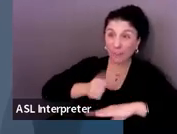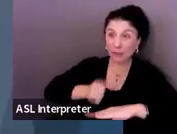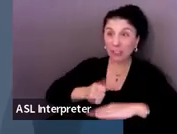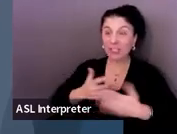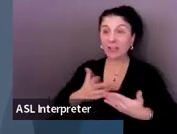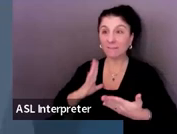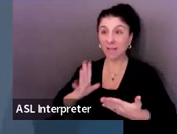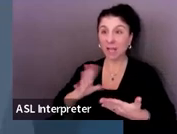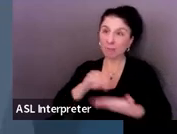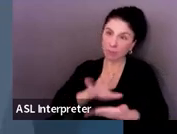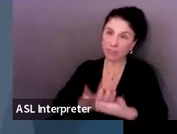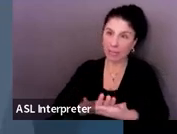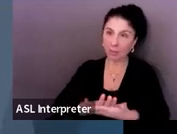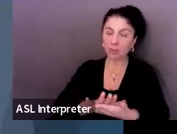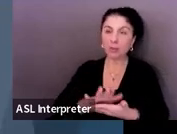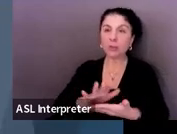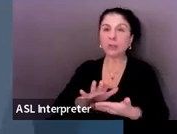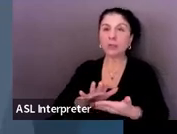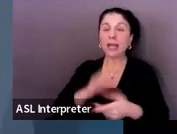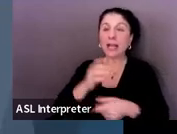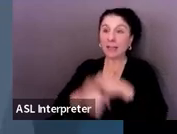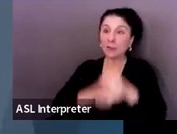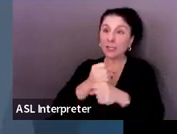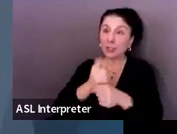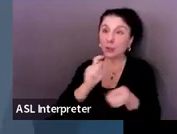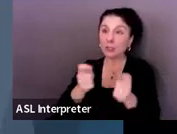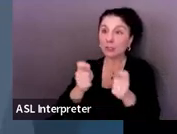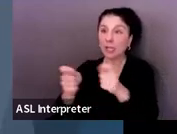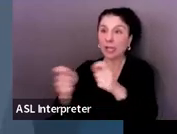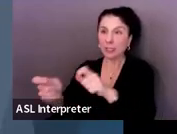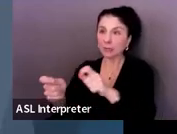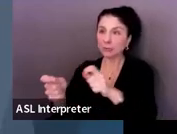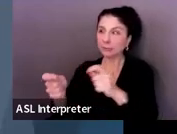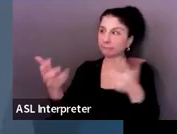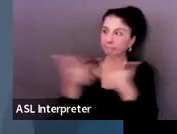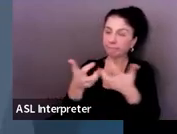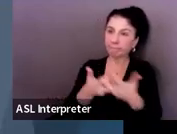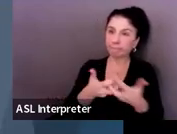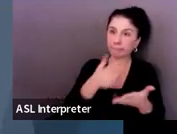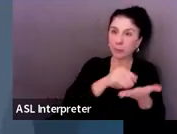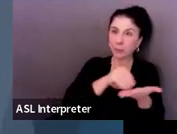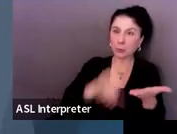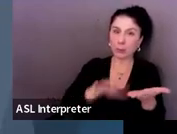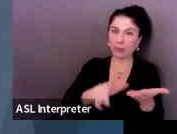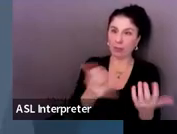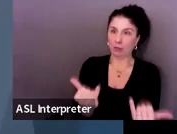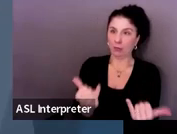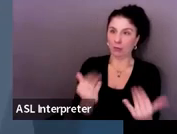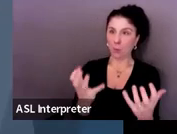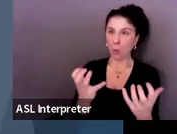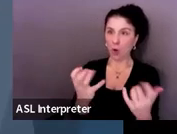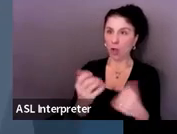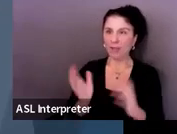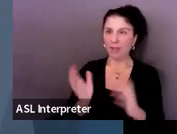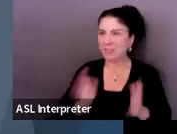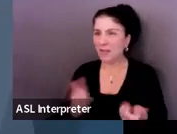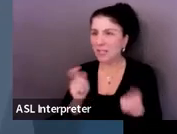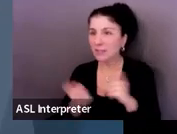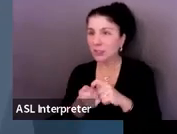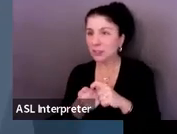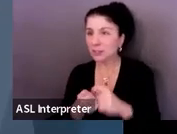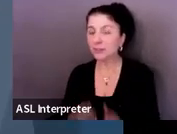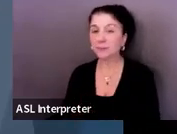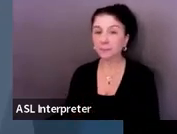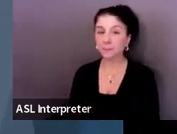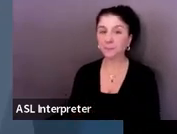change them as you update the transition plan every year. And it's okay that it does change. And then